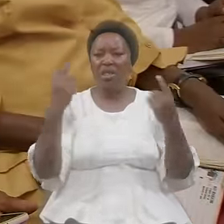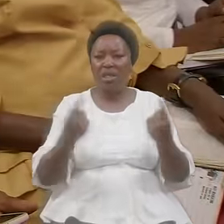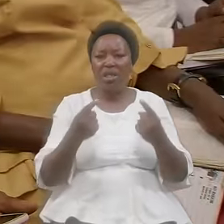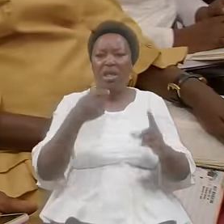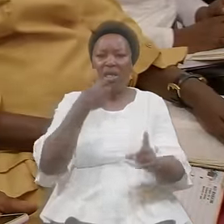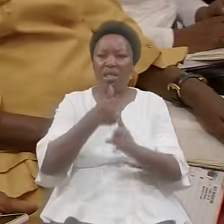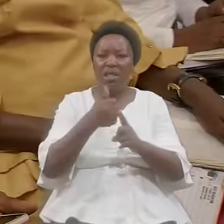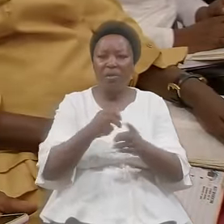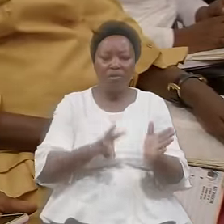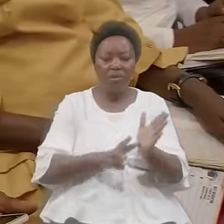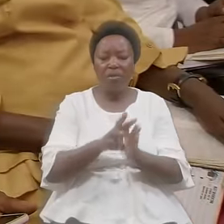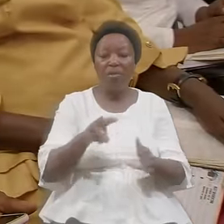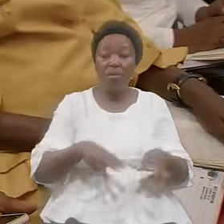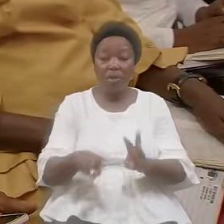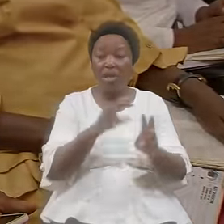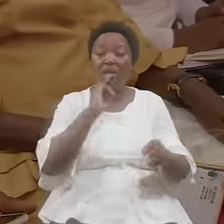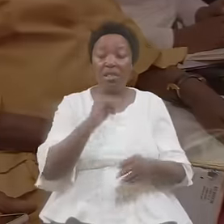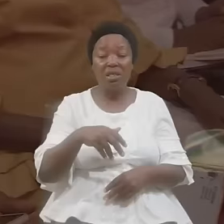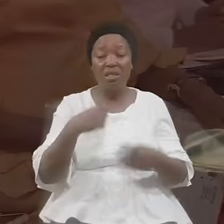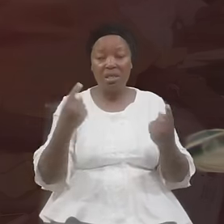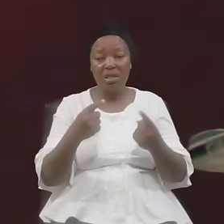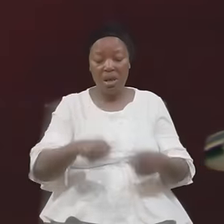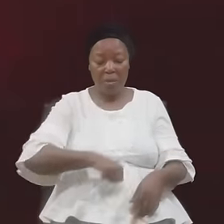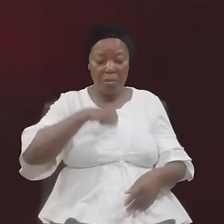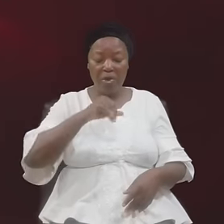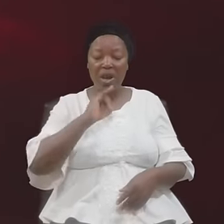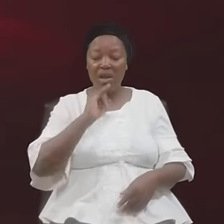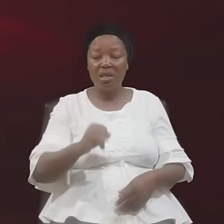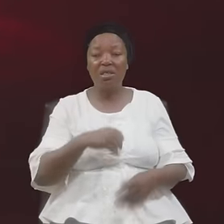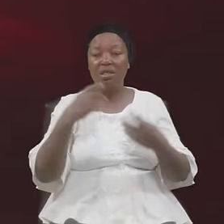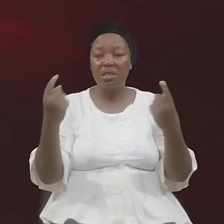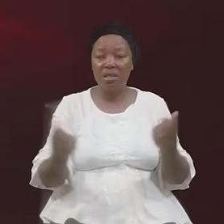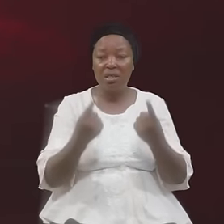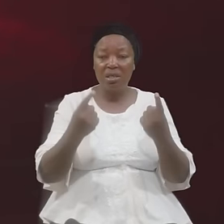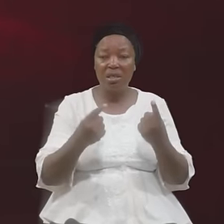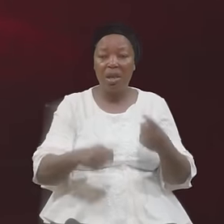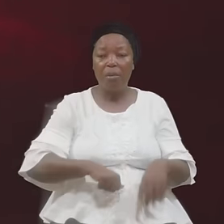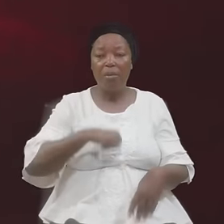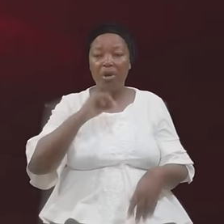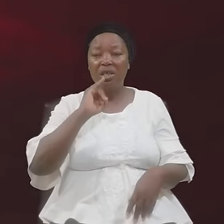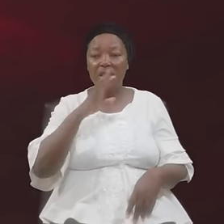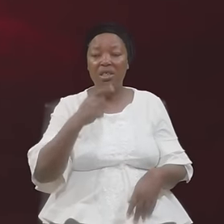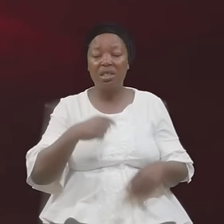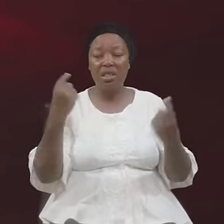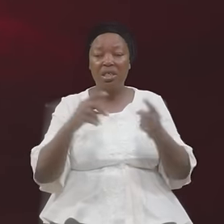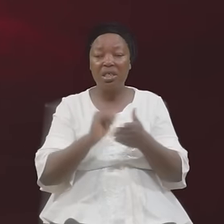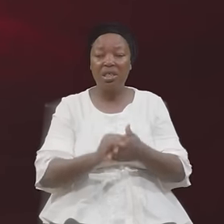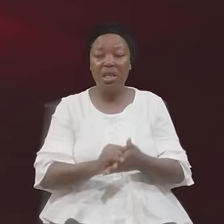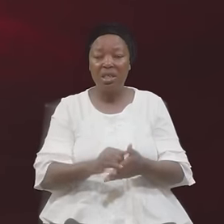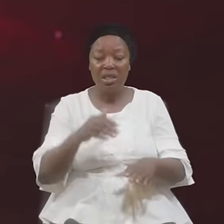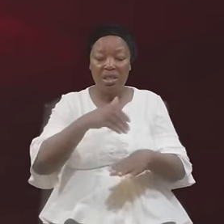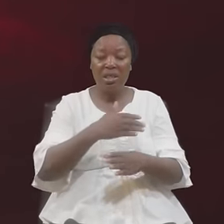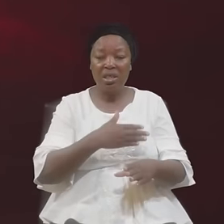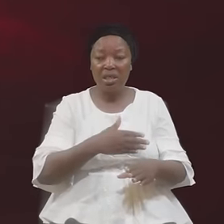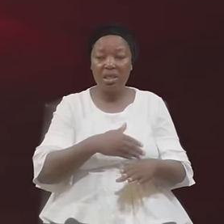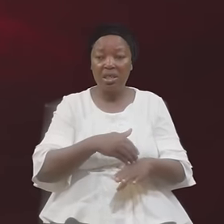Pride is sin Pride is the sin That drove Lucifer